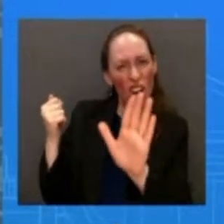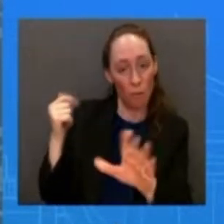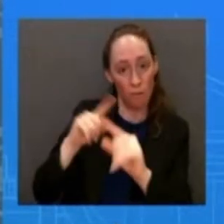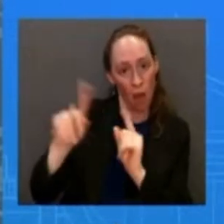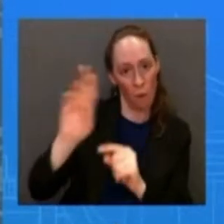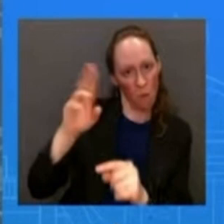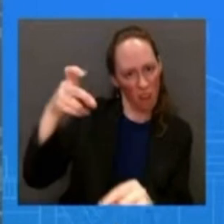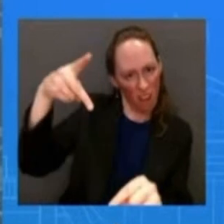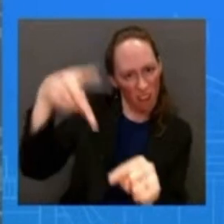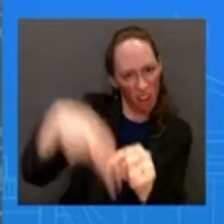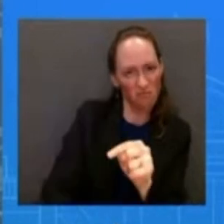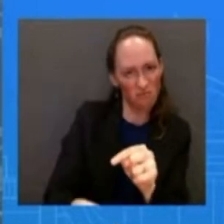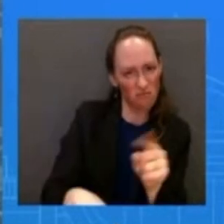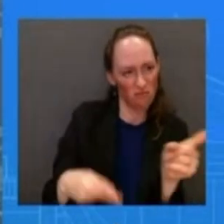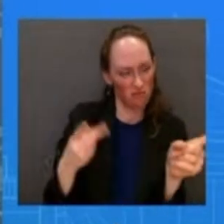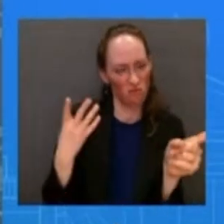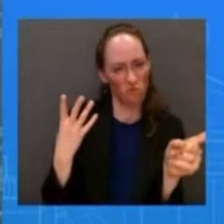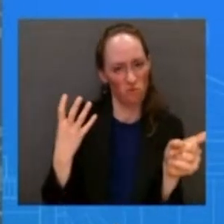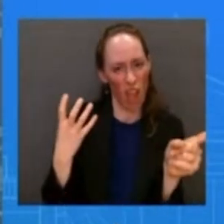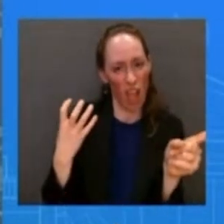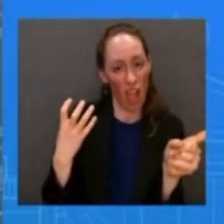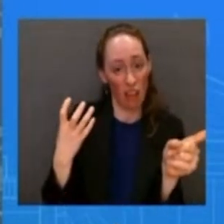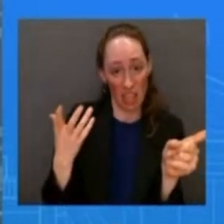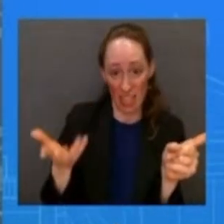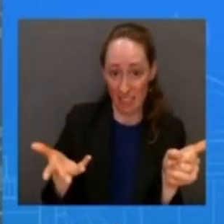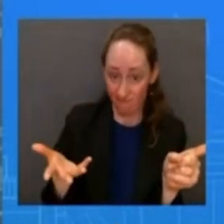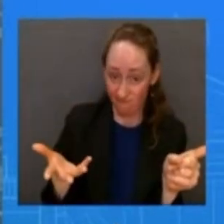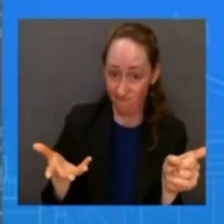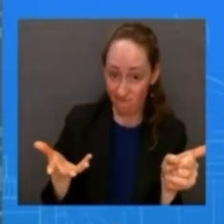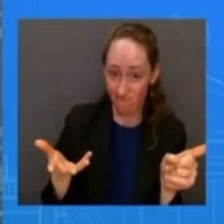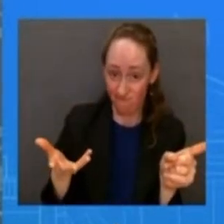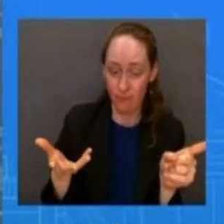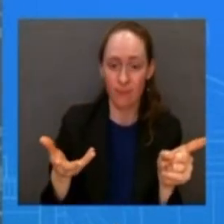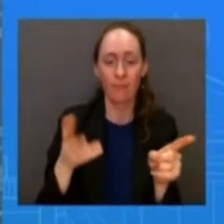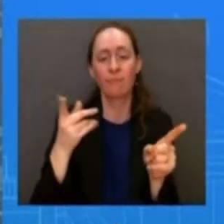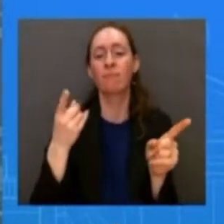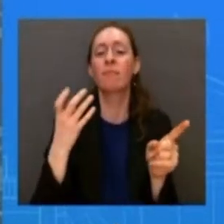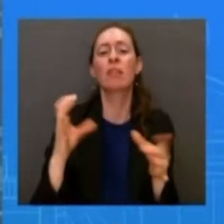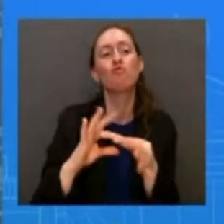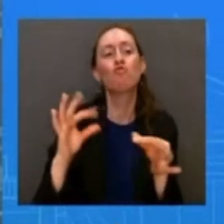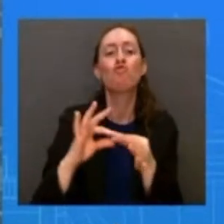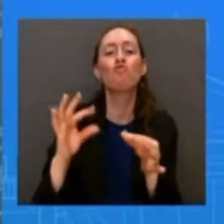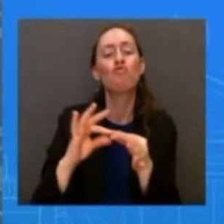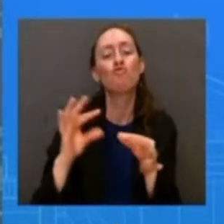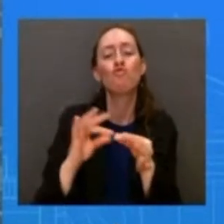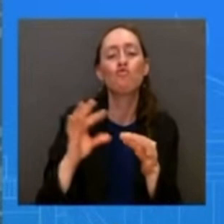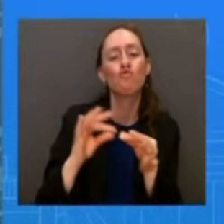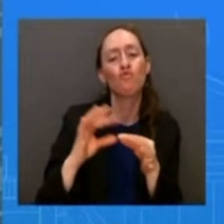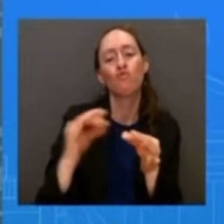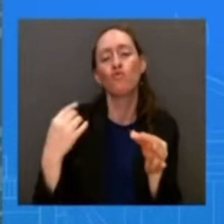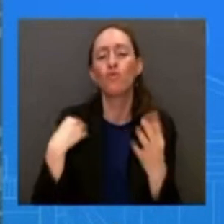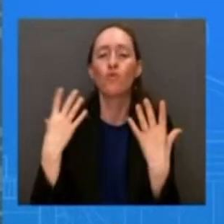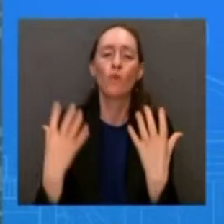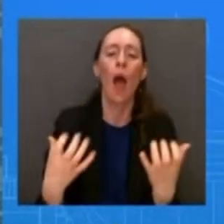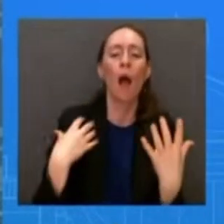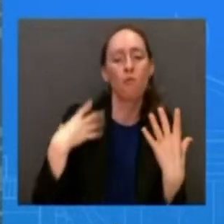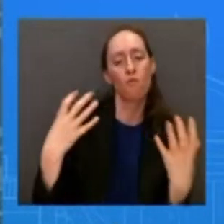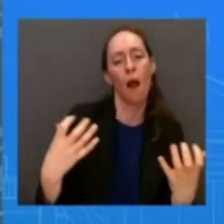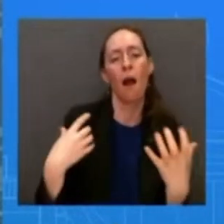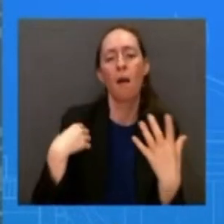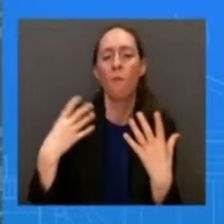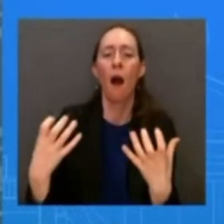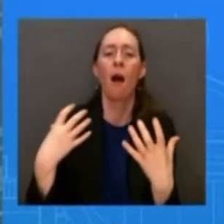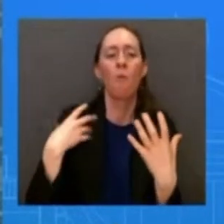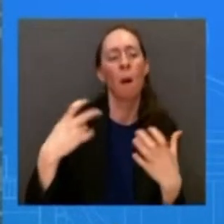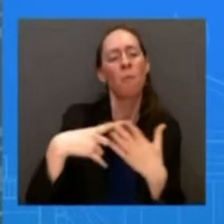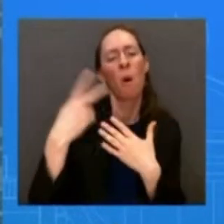talk about how they want to sunset these these uh these programs that's not what we're about we're about fighting